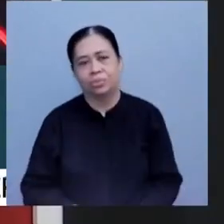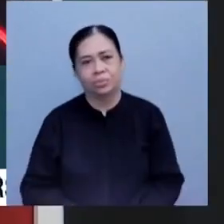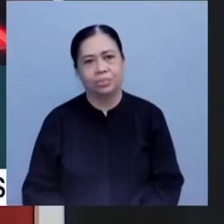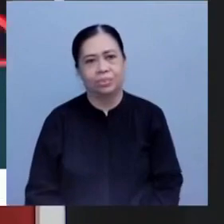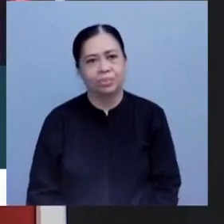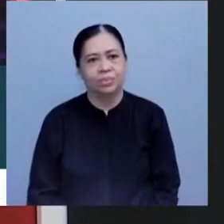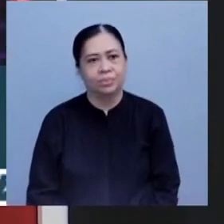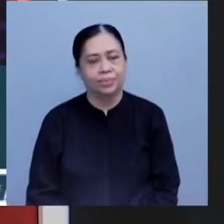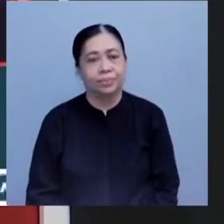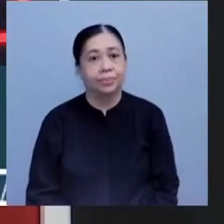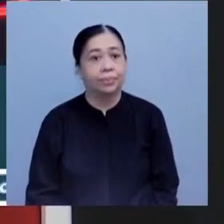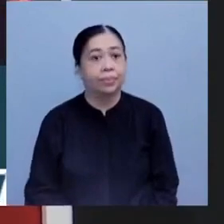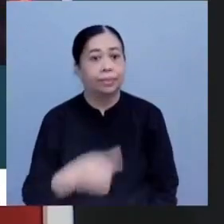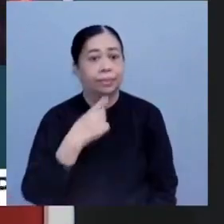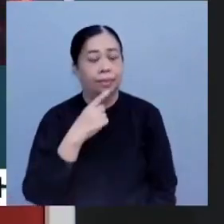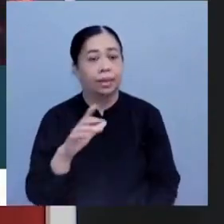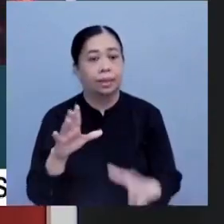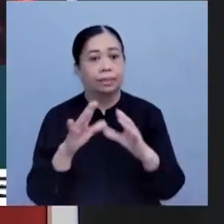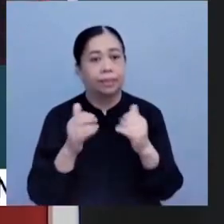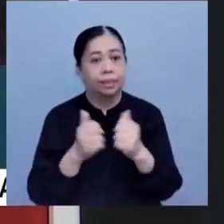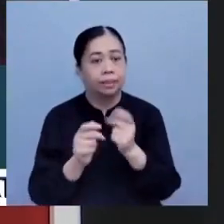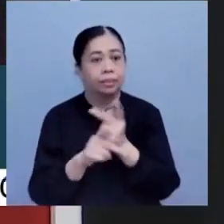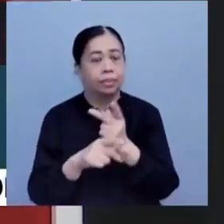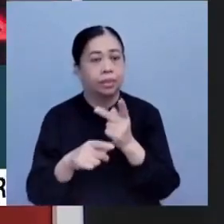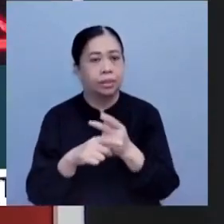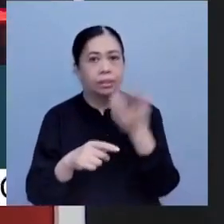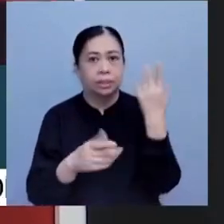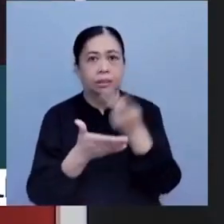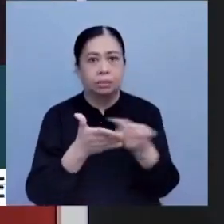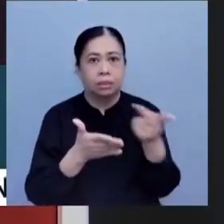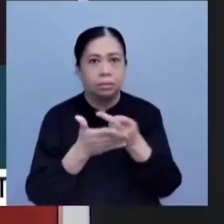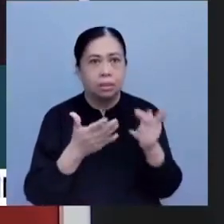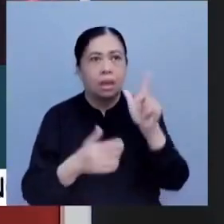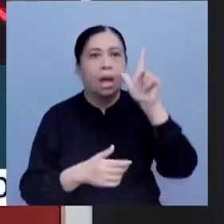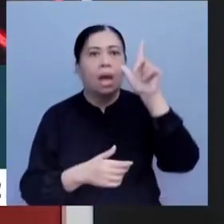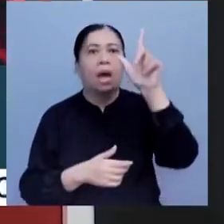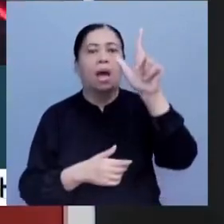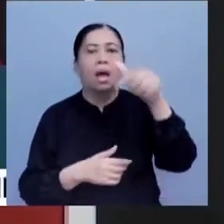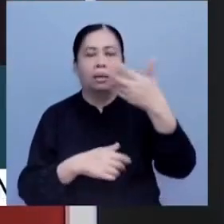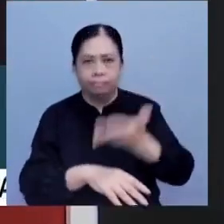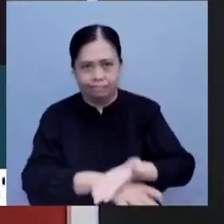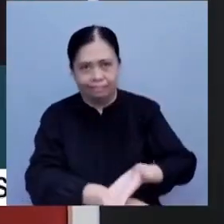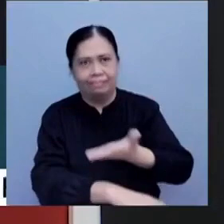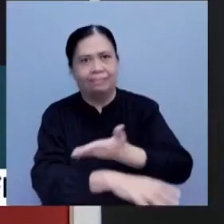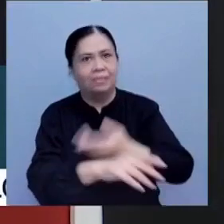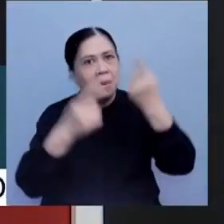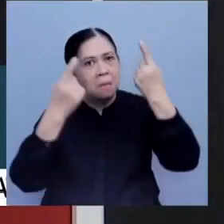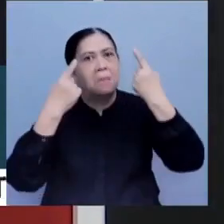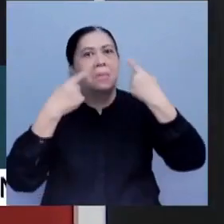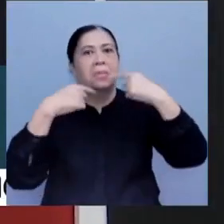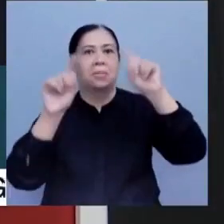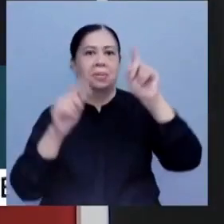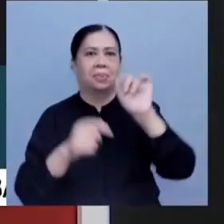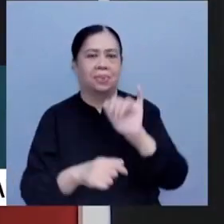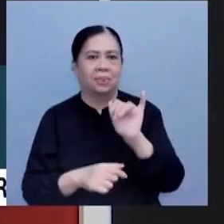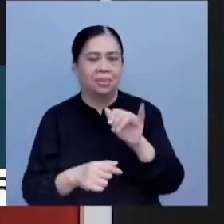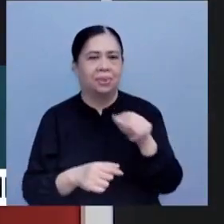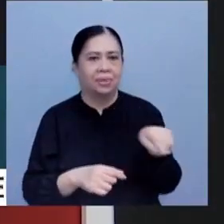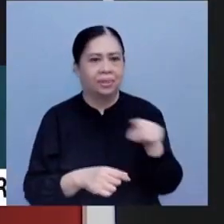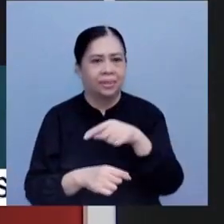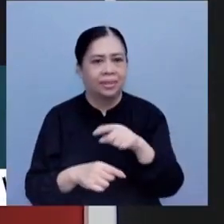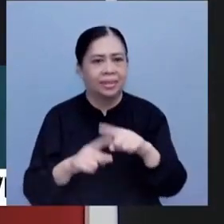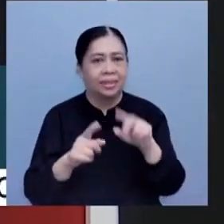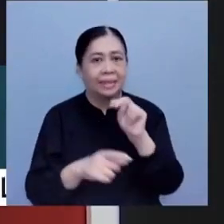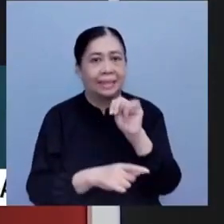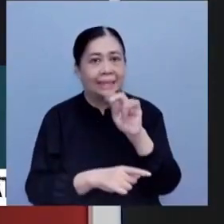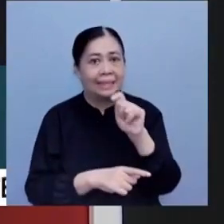West points to companies with products that initially failed, but later evolved to become great sensations. Video game giant Nintendo